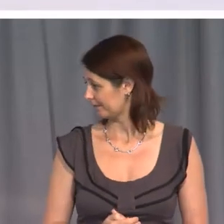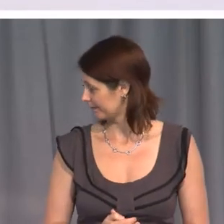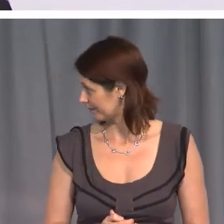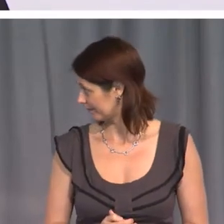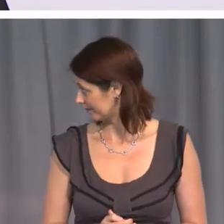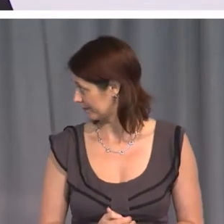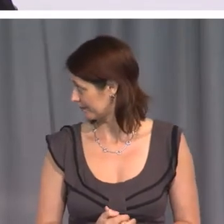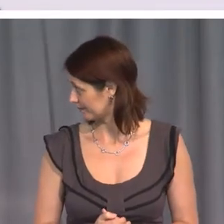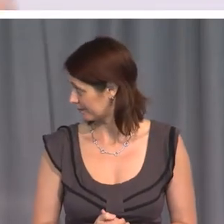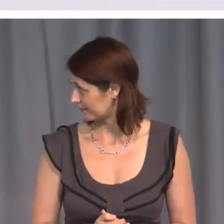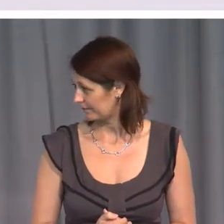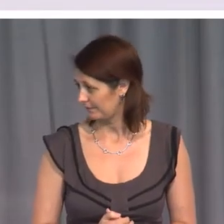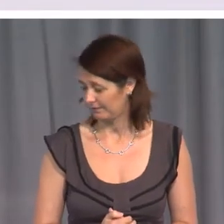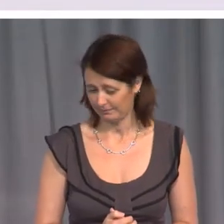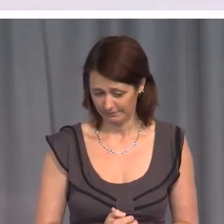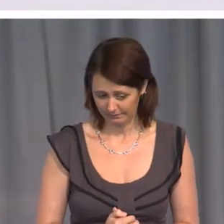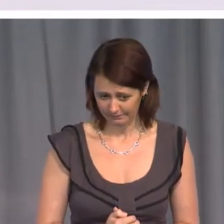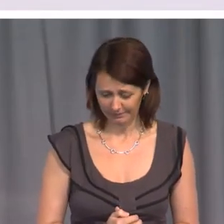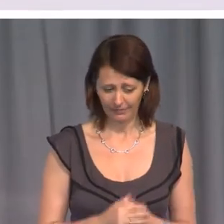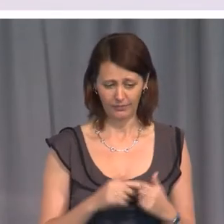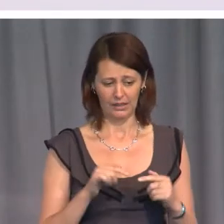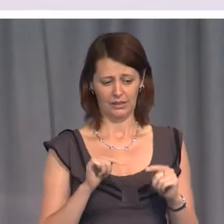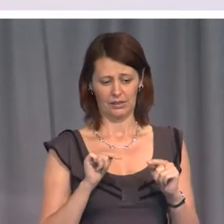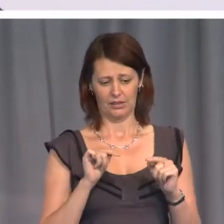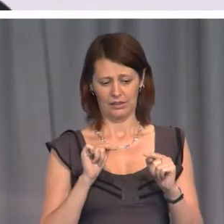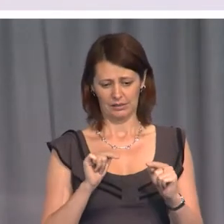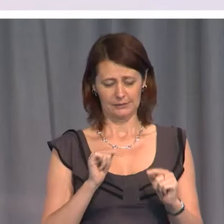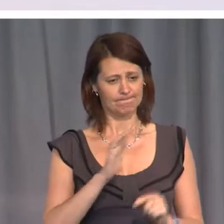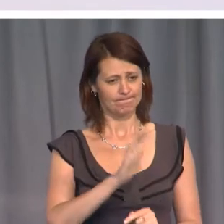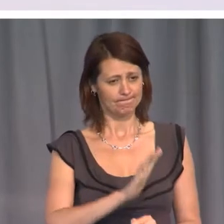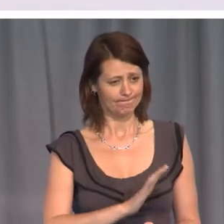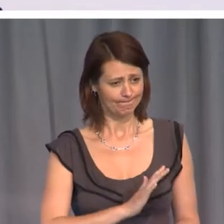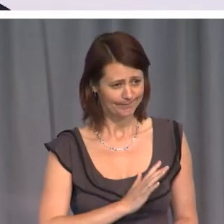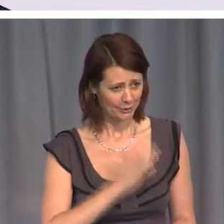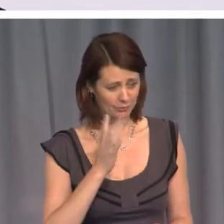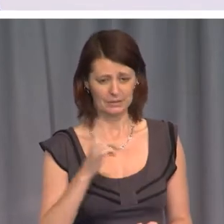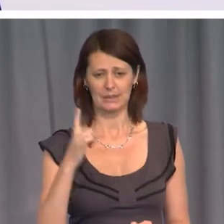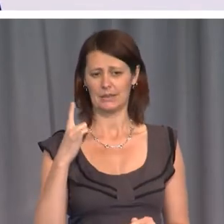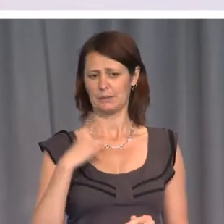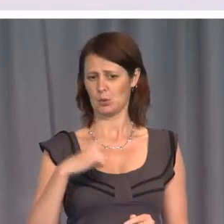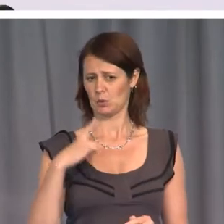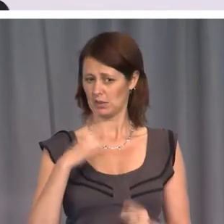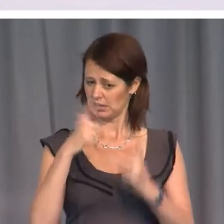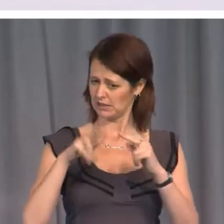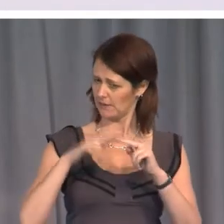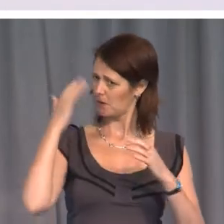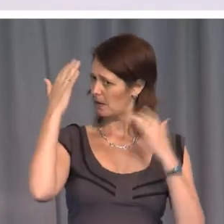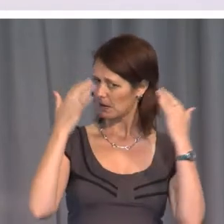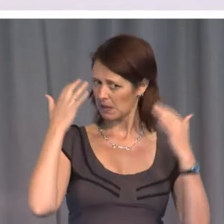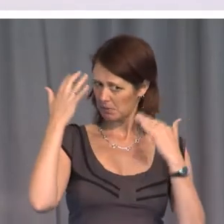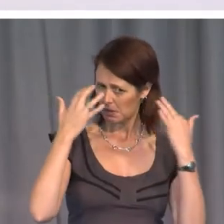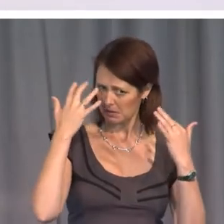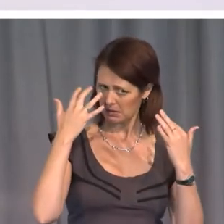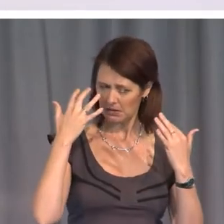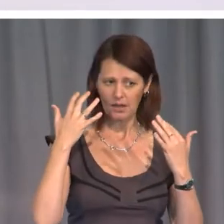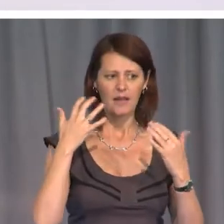And, but this is interesting because if you think about it, there